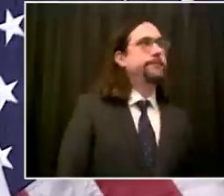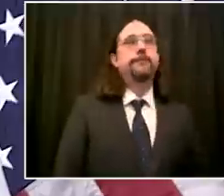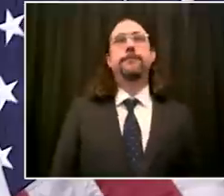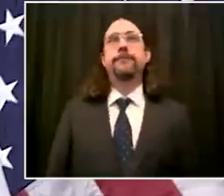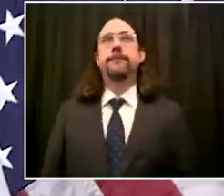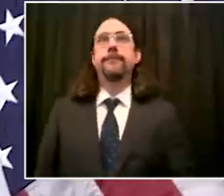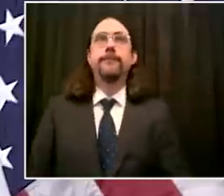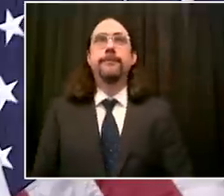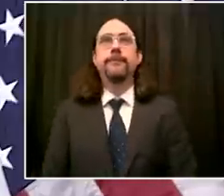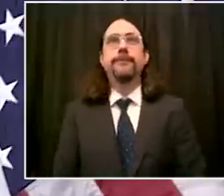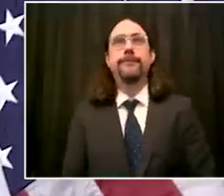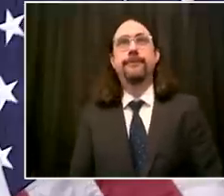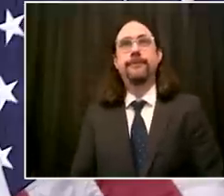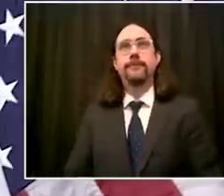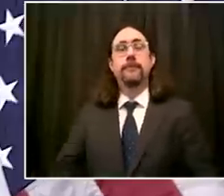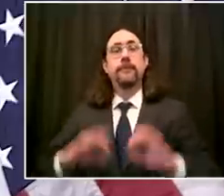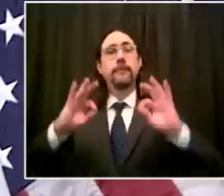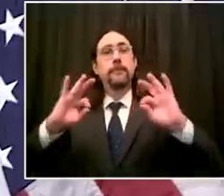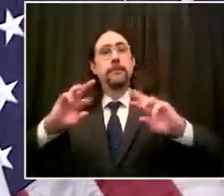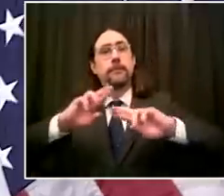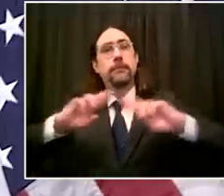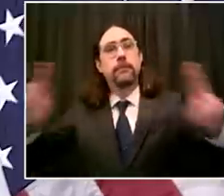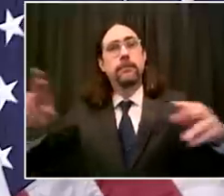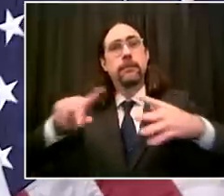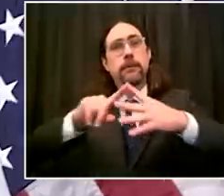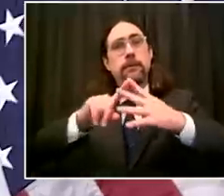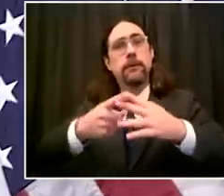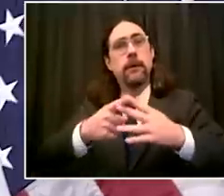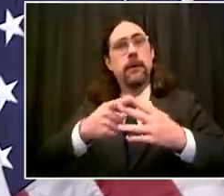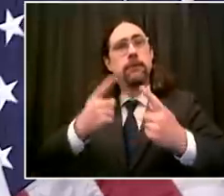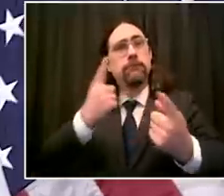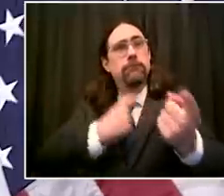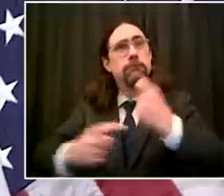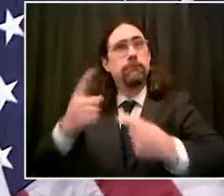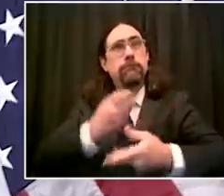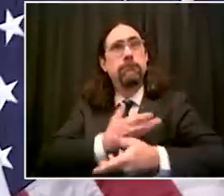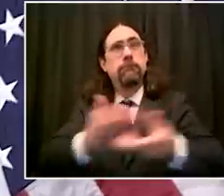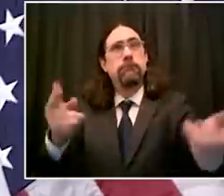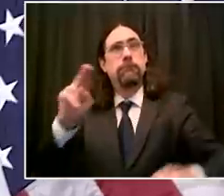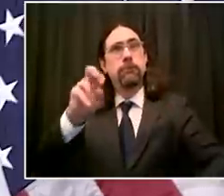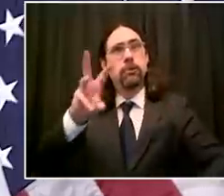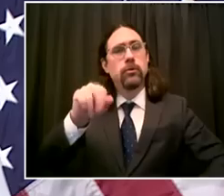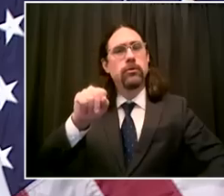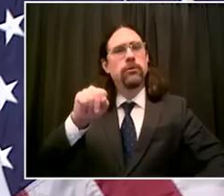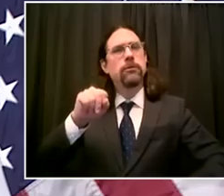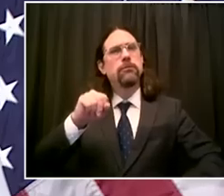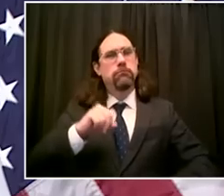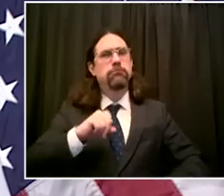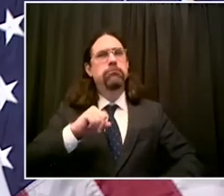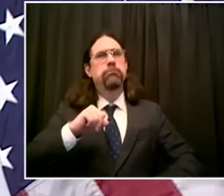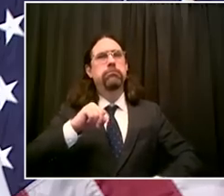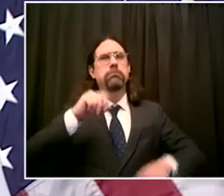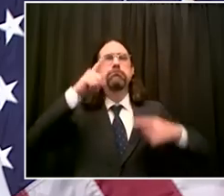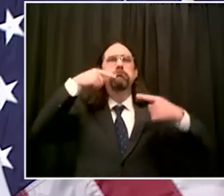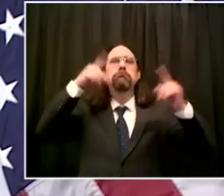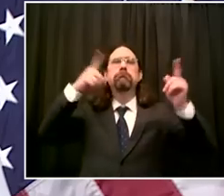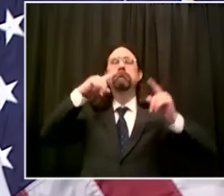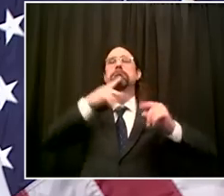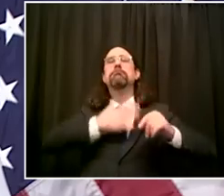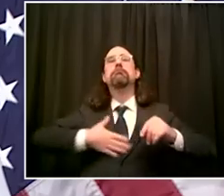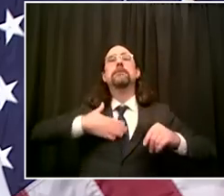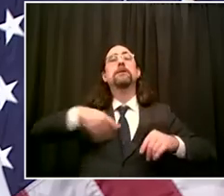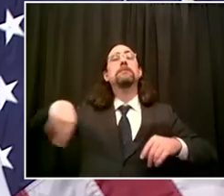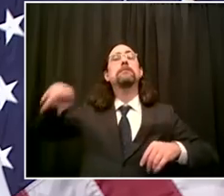and outlet of each reporter hi all just a reminder we have president and ceo of health and